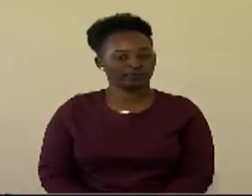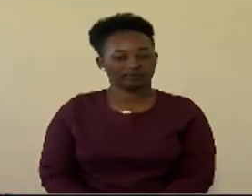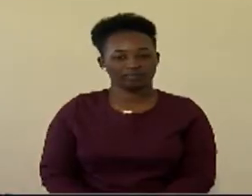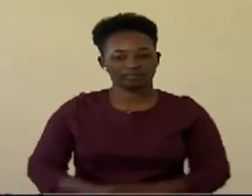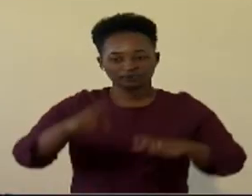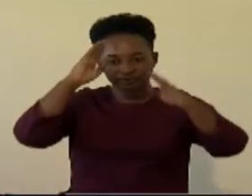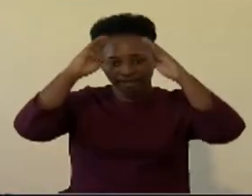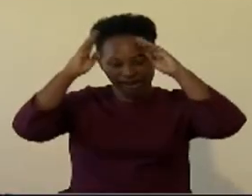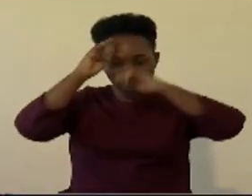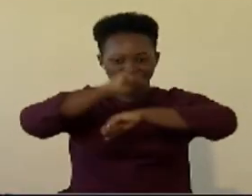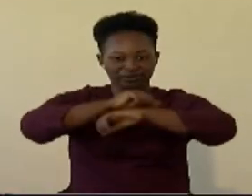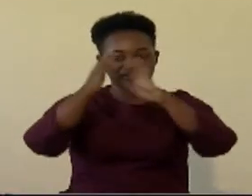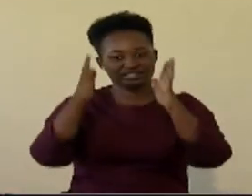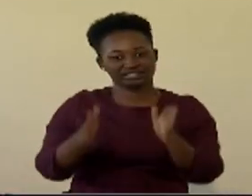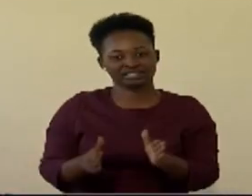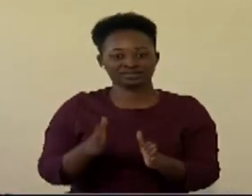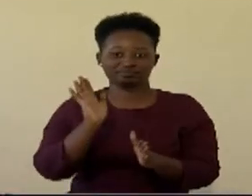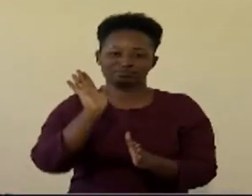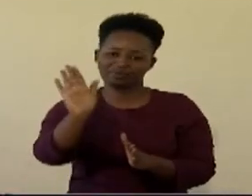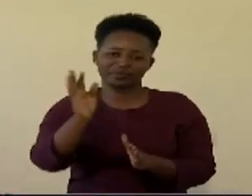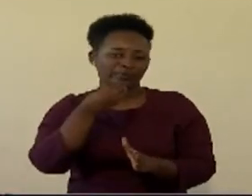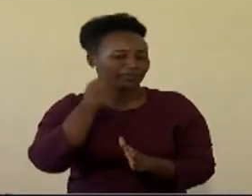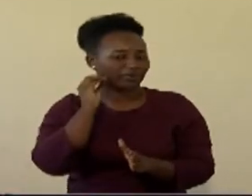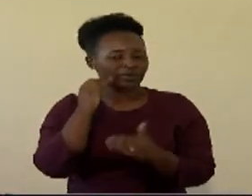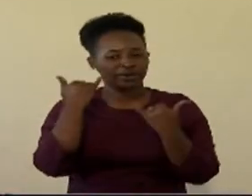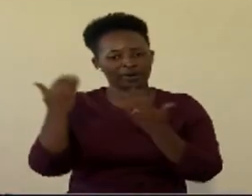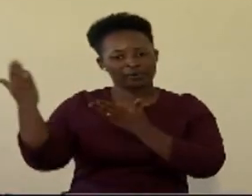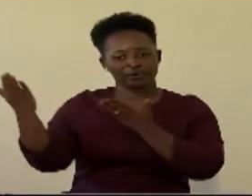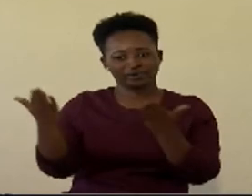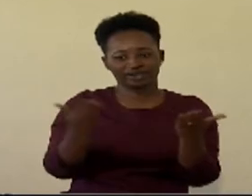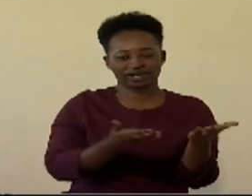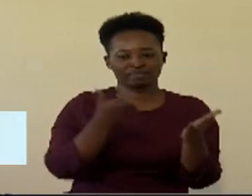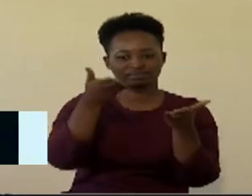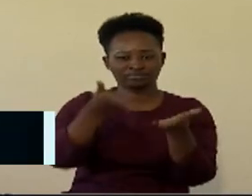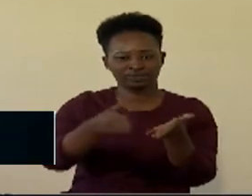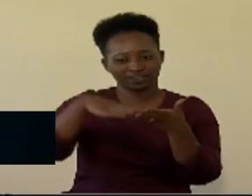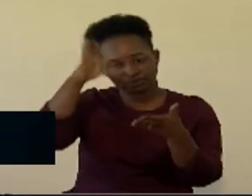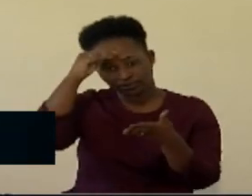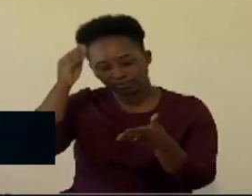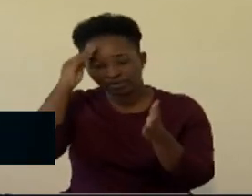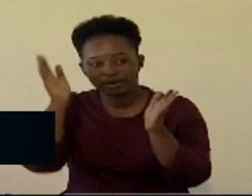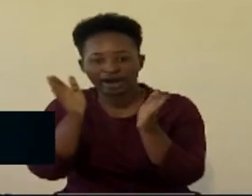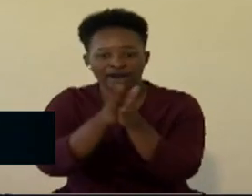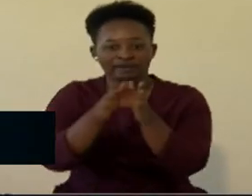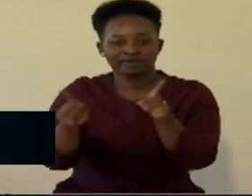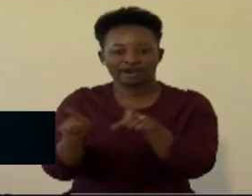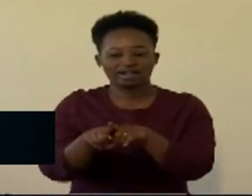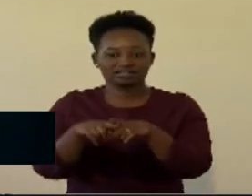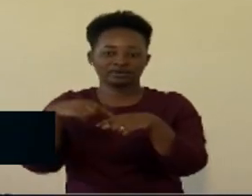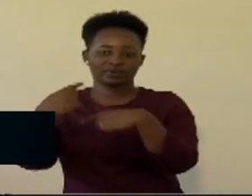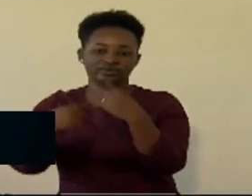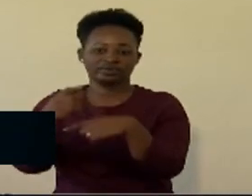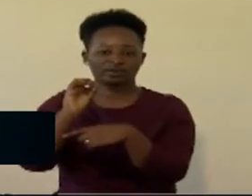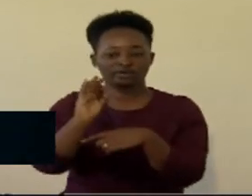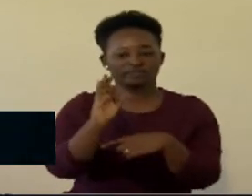Hello viewers, students back home in the OED session. Welcome to this session again as a part of the continuation of